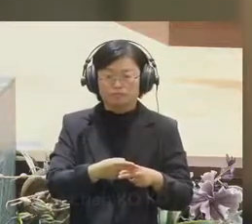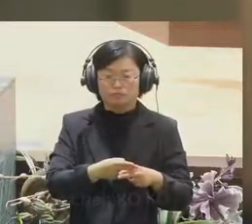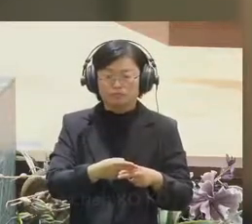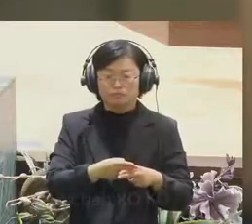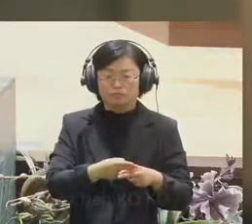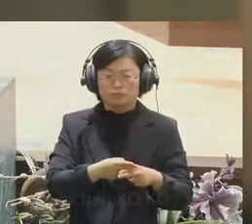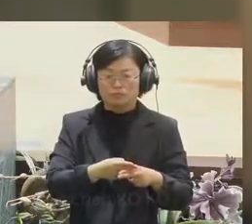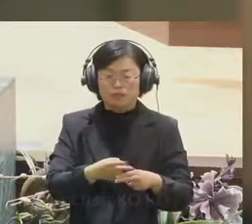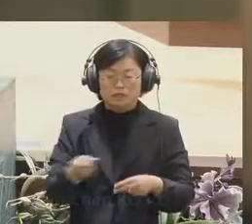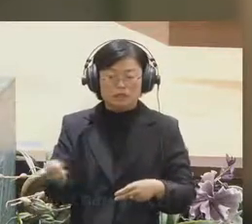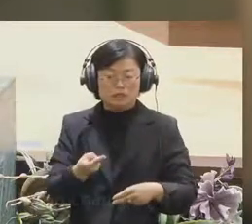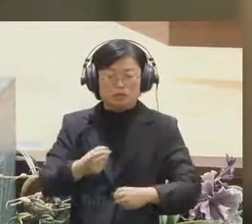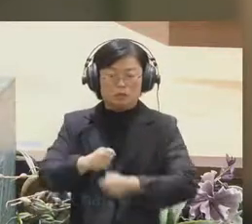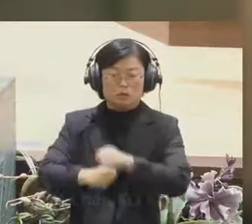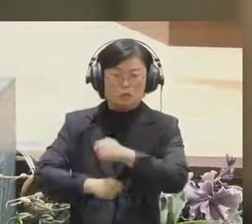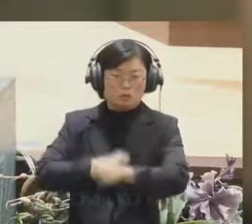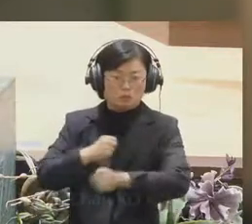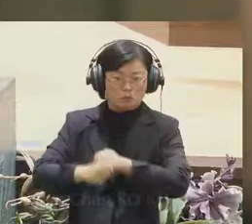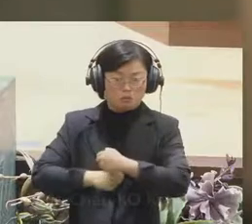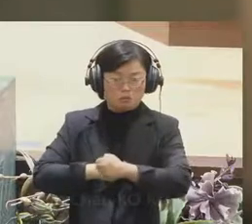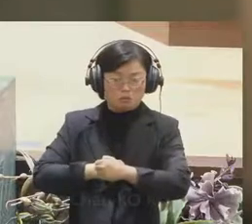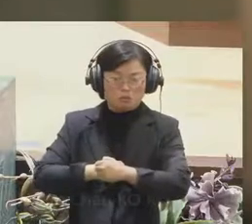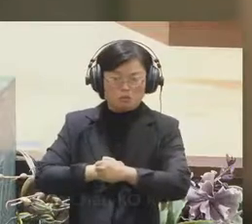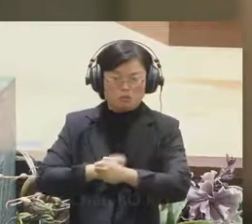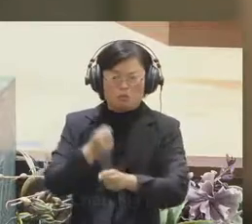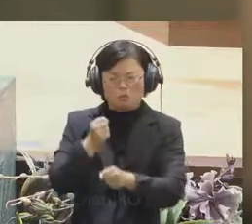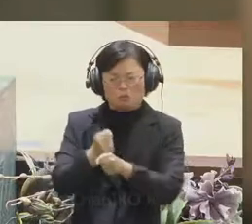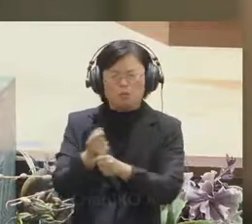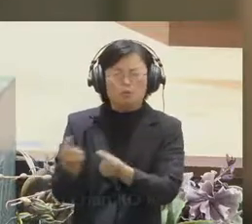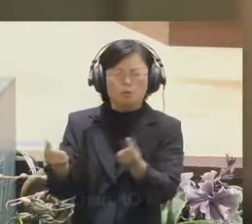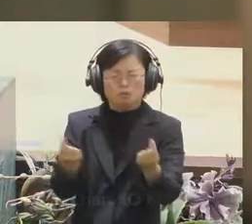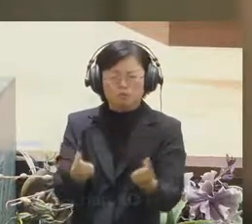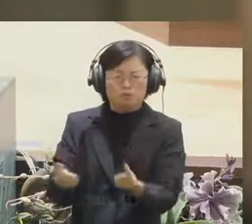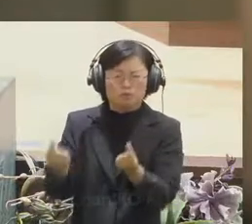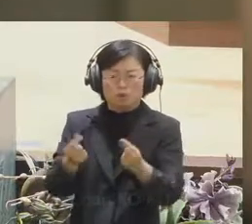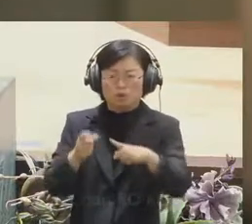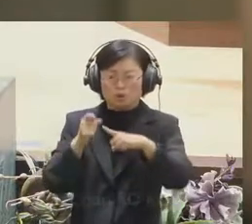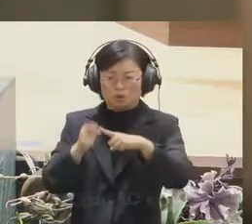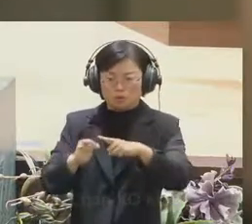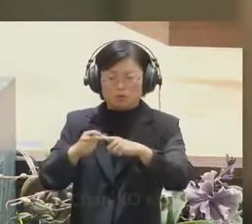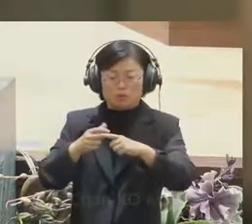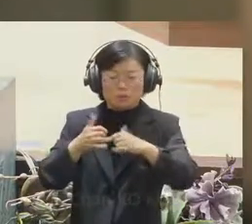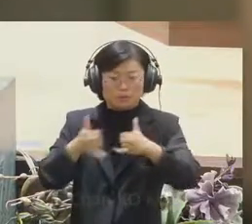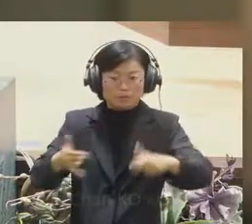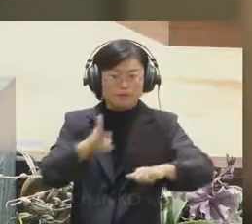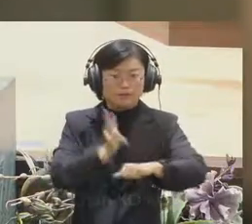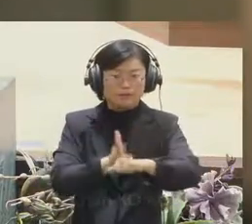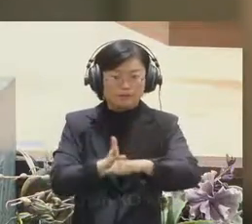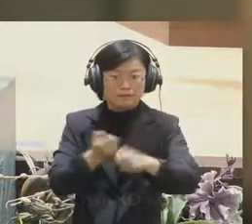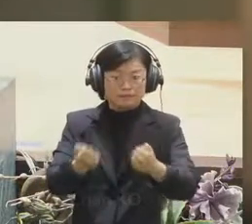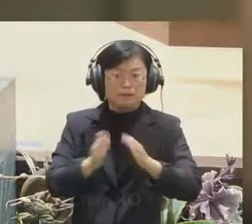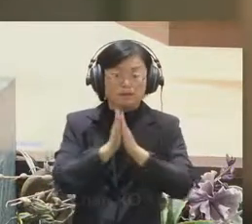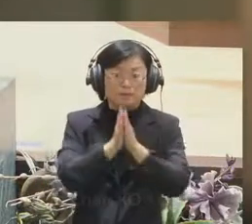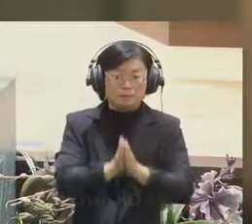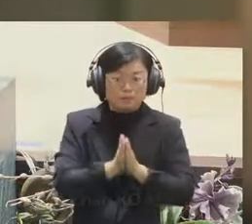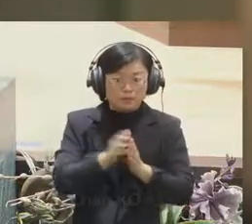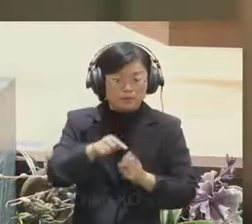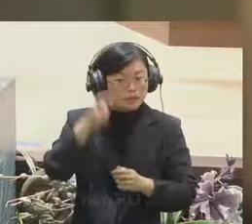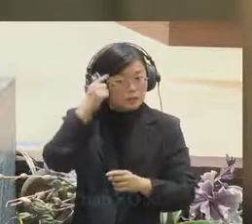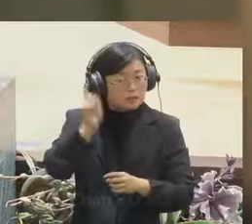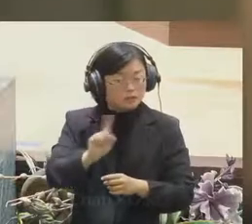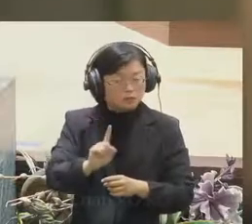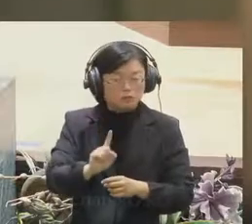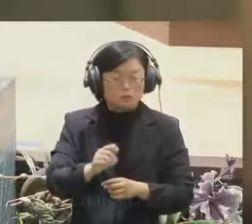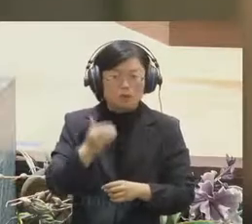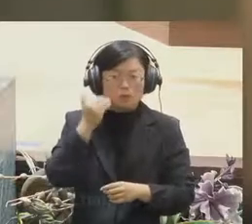The civic tech ecosystem in Myanmar is mainly driven by people who have a strong desire to see the